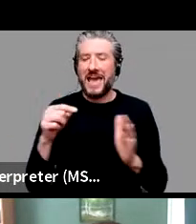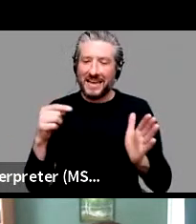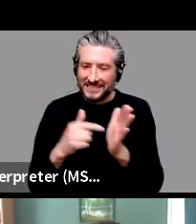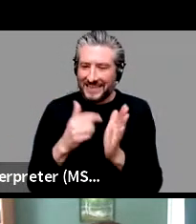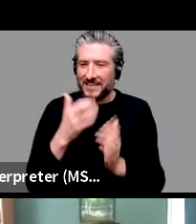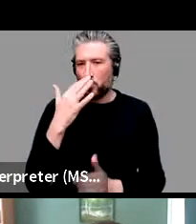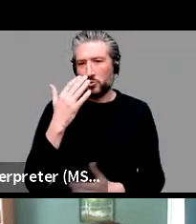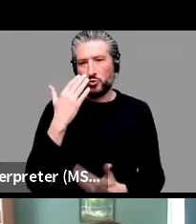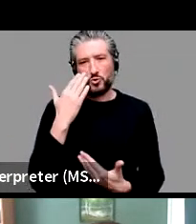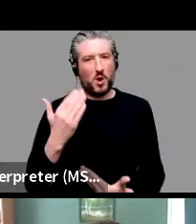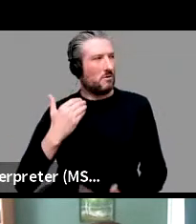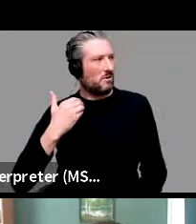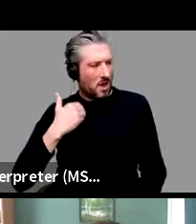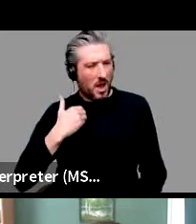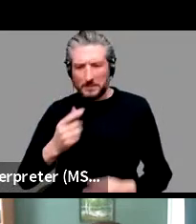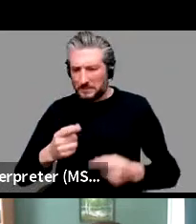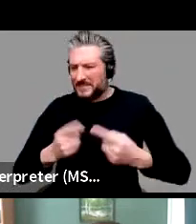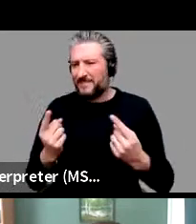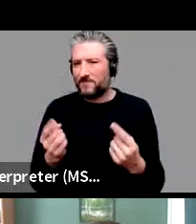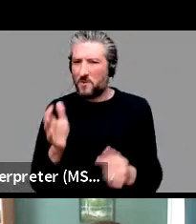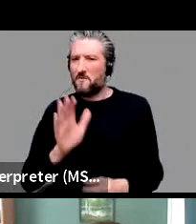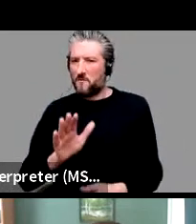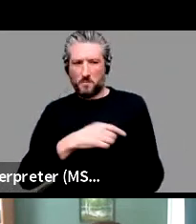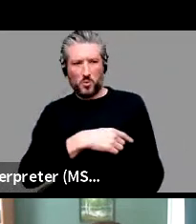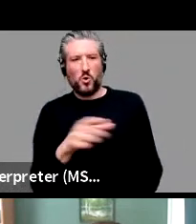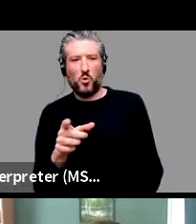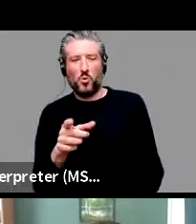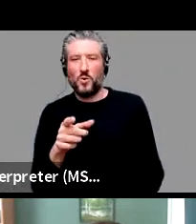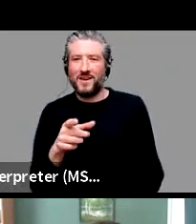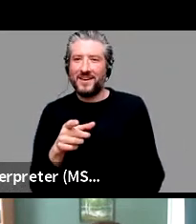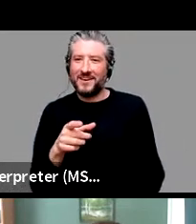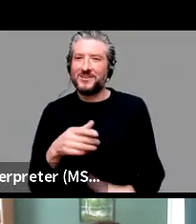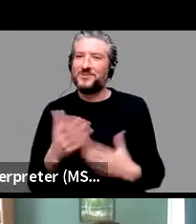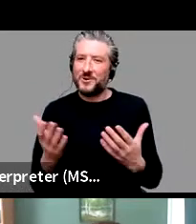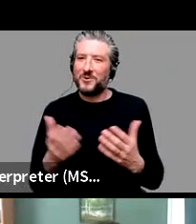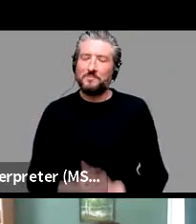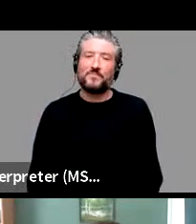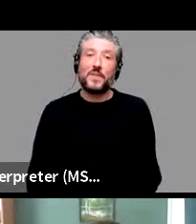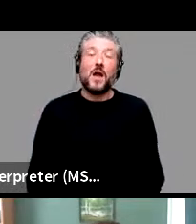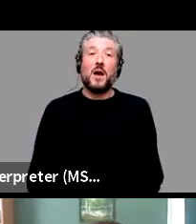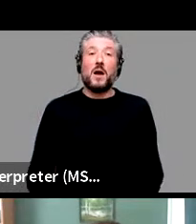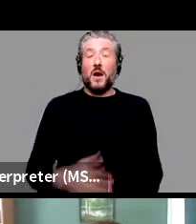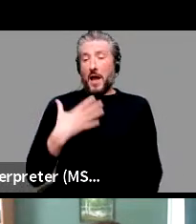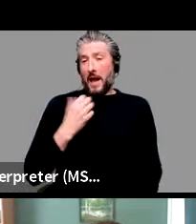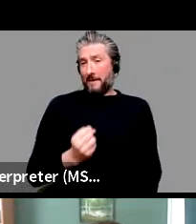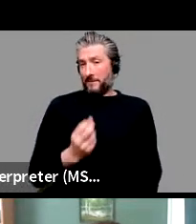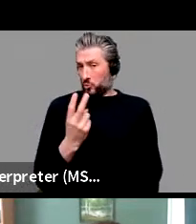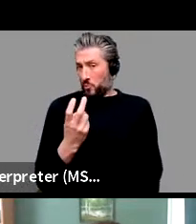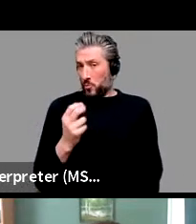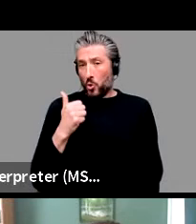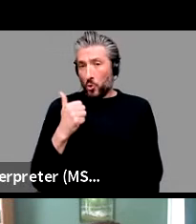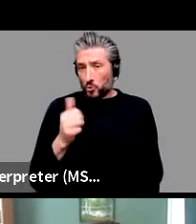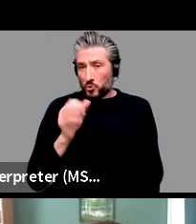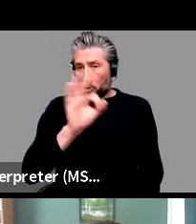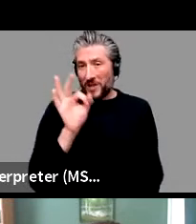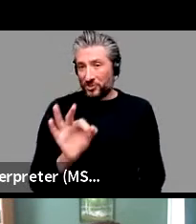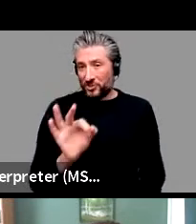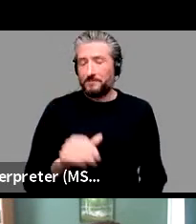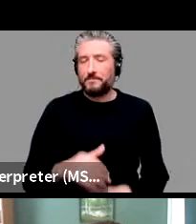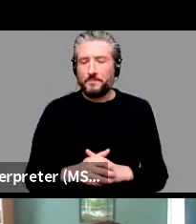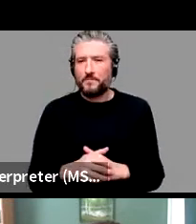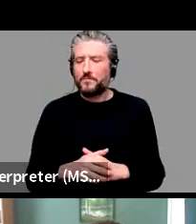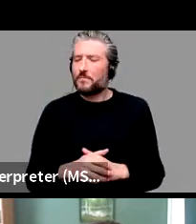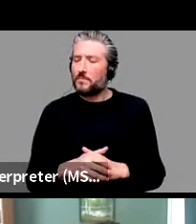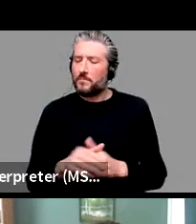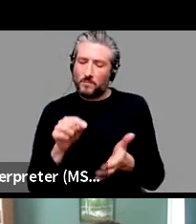Hmm. Hmm. And then let me, um, sorry. Well, I got two, two really good questions here up at the top. So let me ask this one from, um, from Min